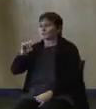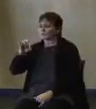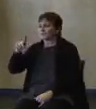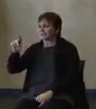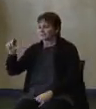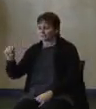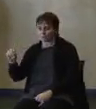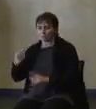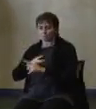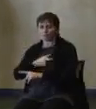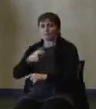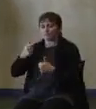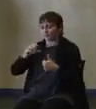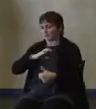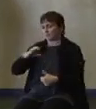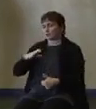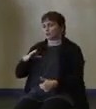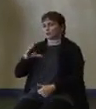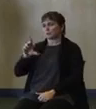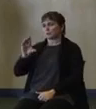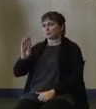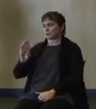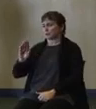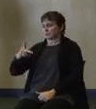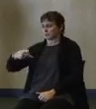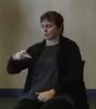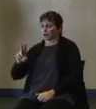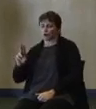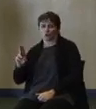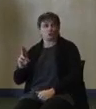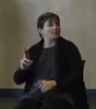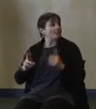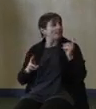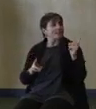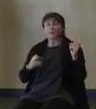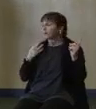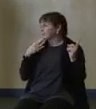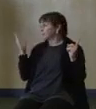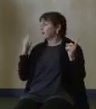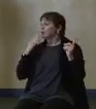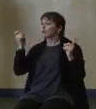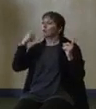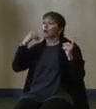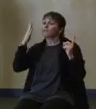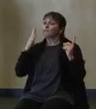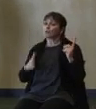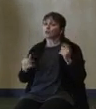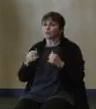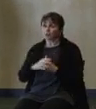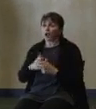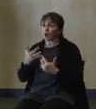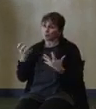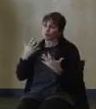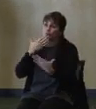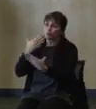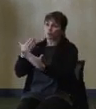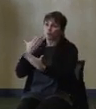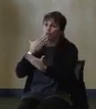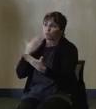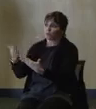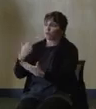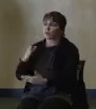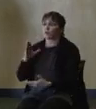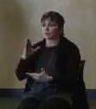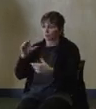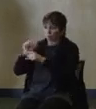Thank you, Governor. And I would just like to repeat what you said. Thank you to the utilities and those